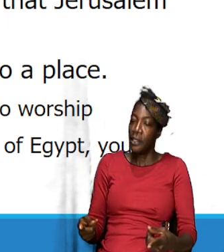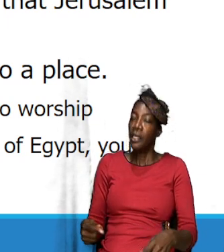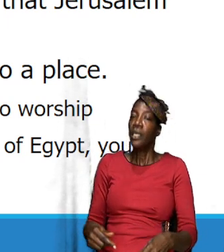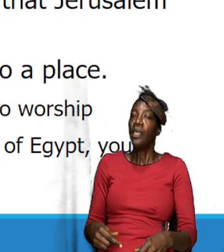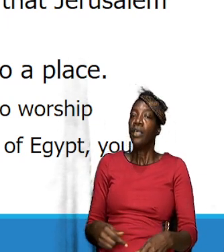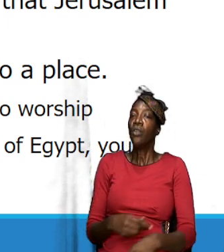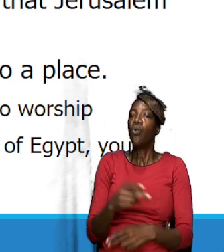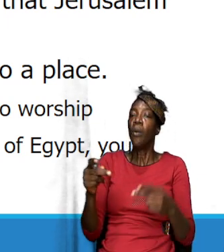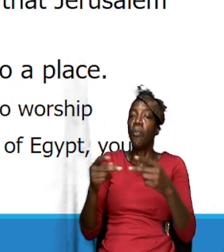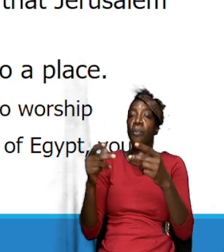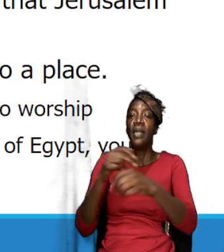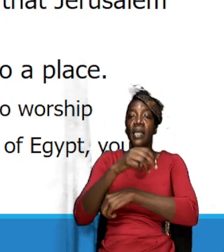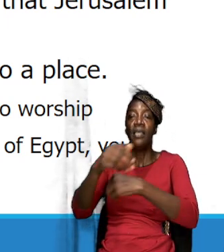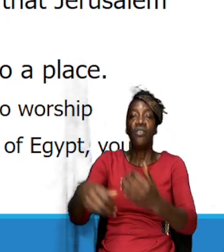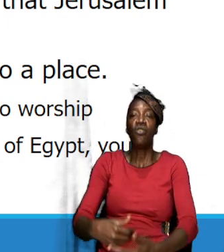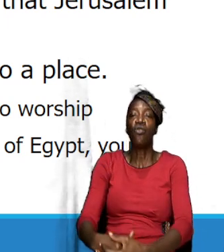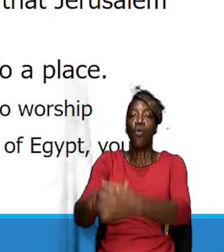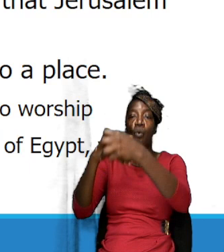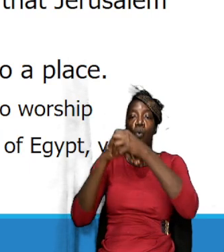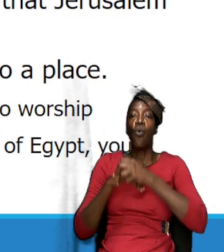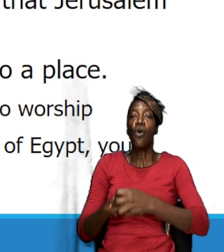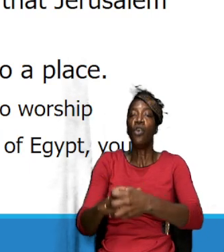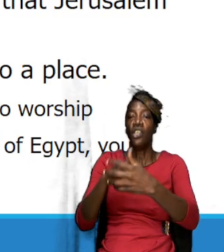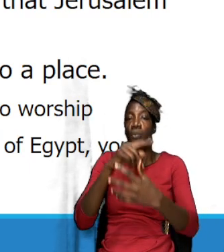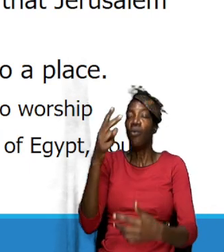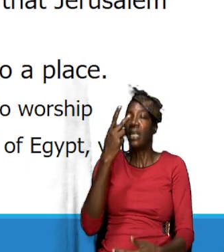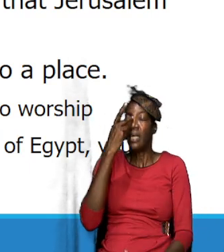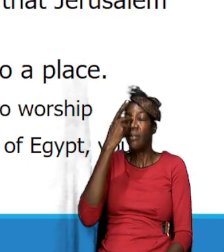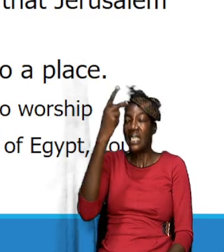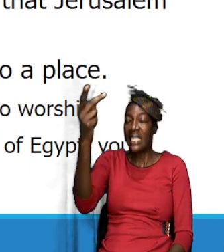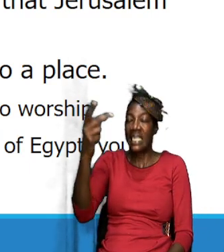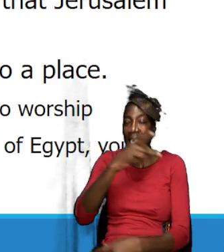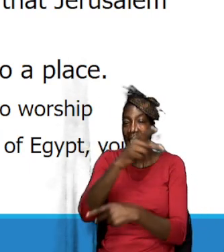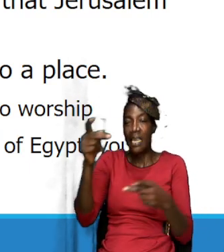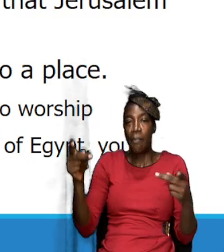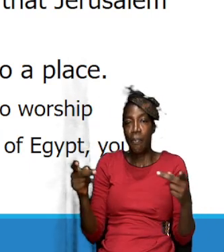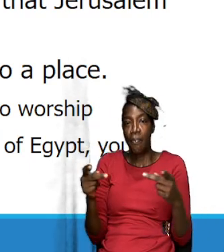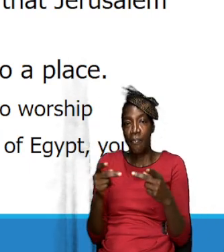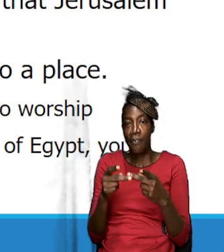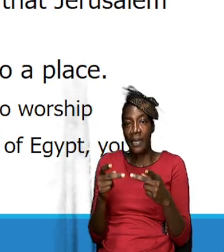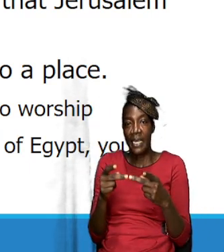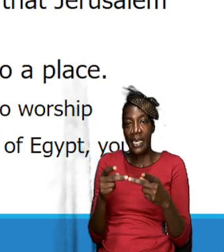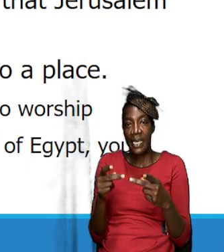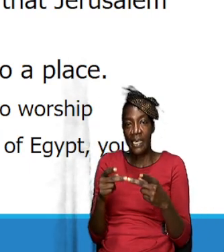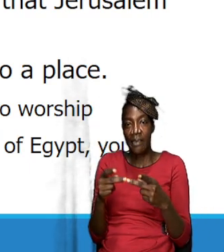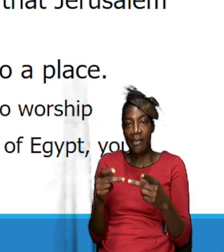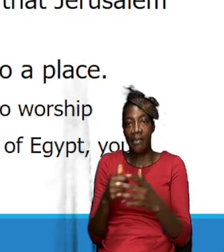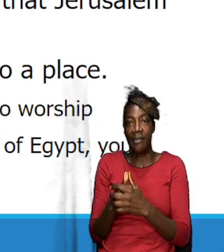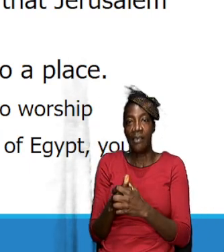see that in verse 4 the place or when they see the place or when they were able to see the place so there was a